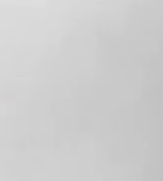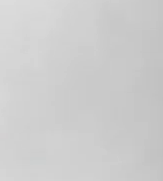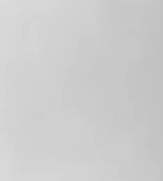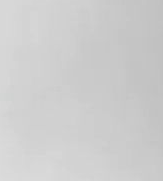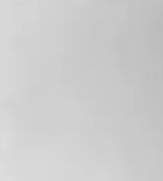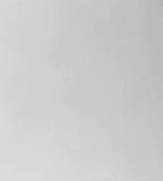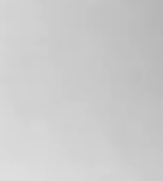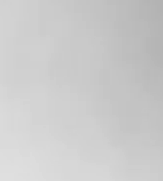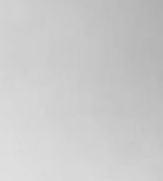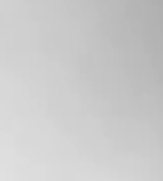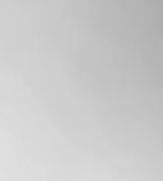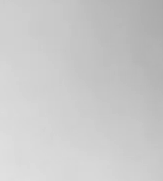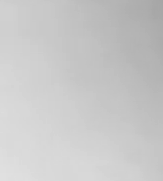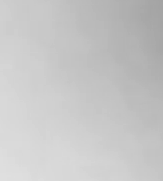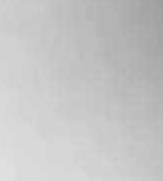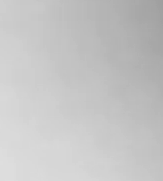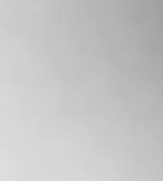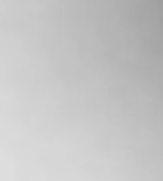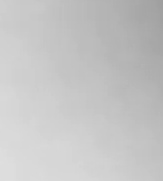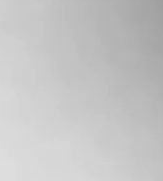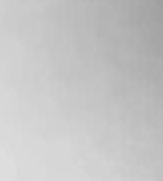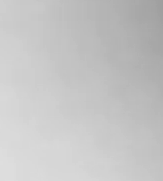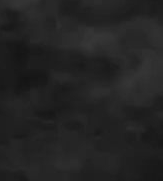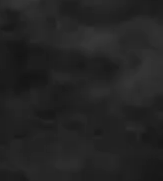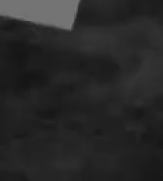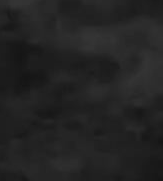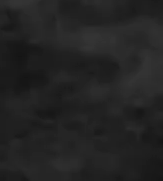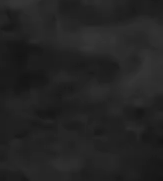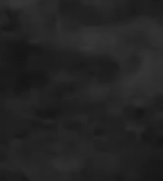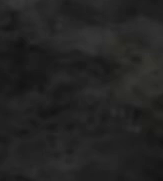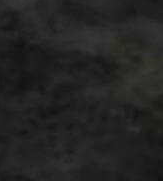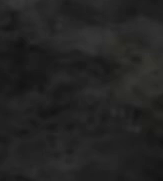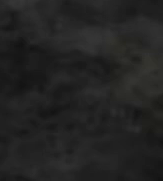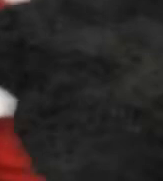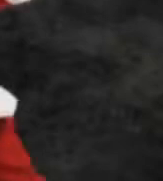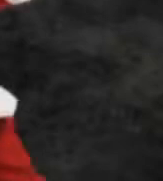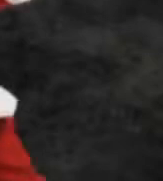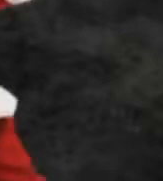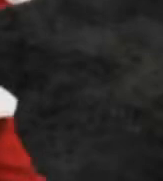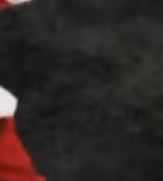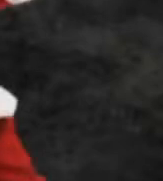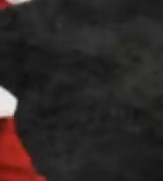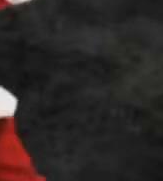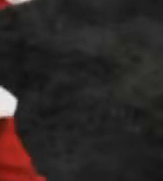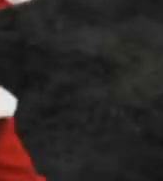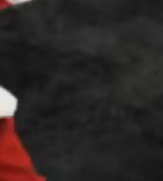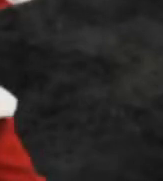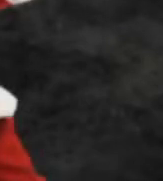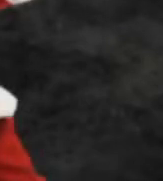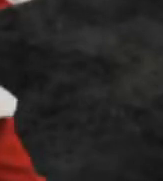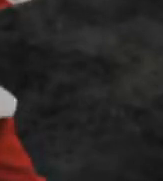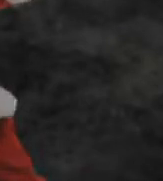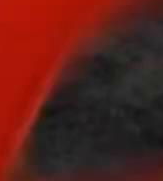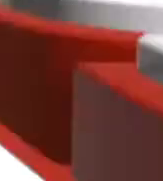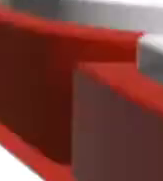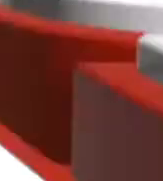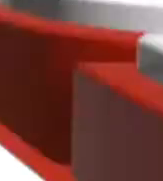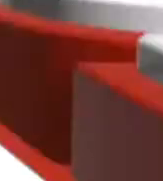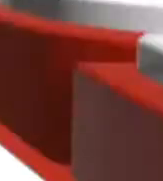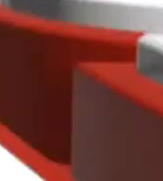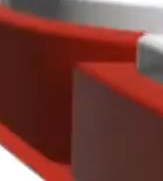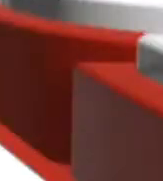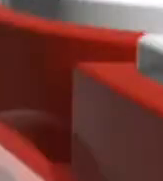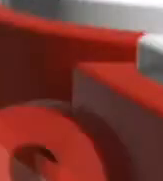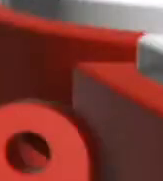Bradlow's, quality and style you can afford. Hi-Fi Corp, where Santa shops for the best deals. Get this